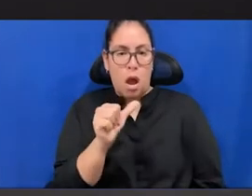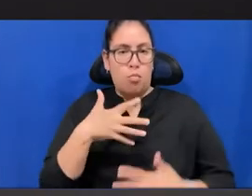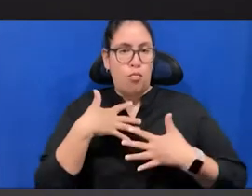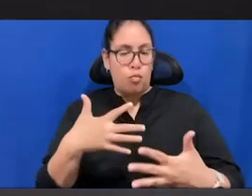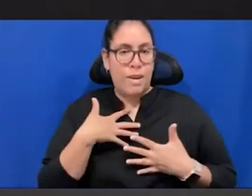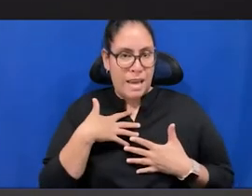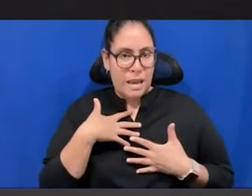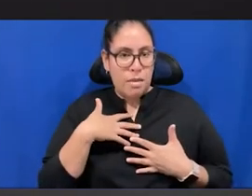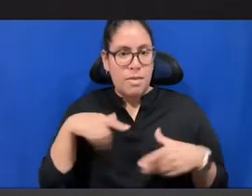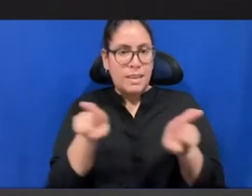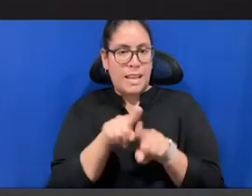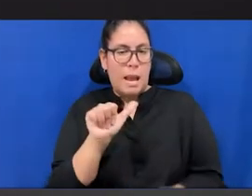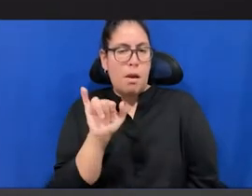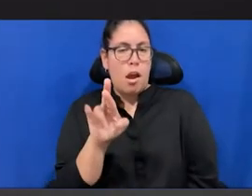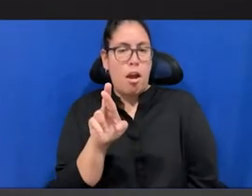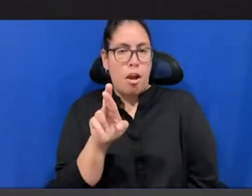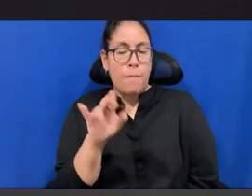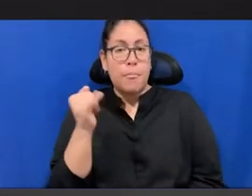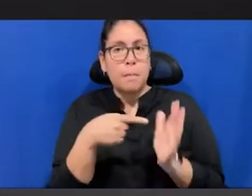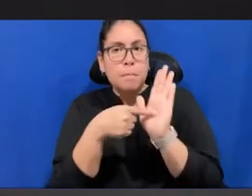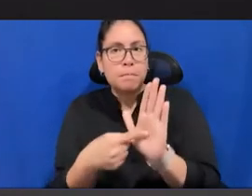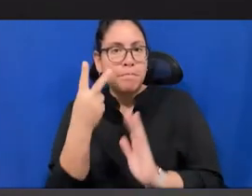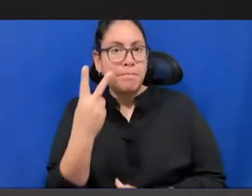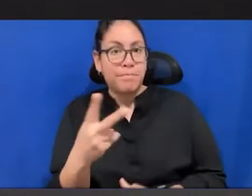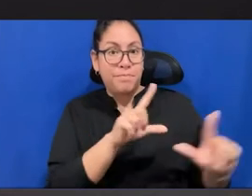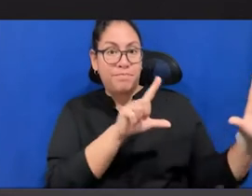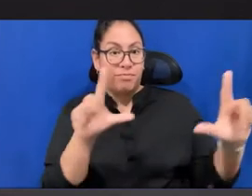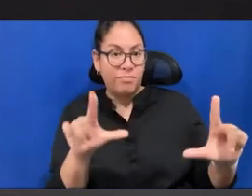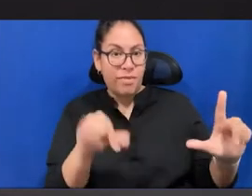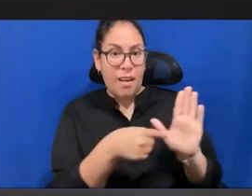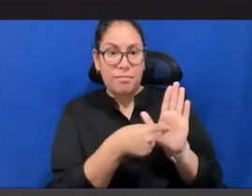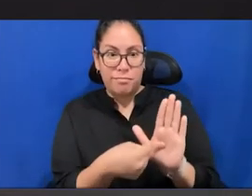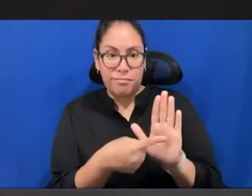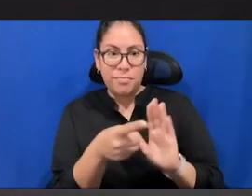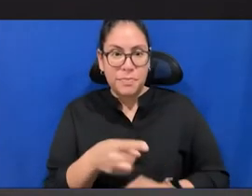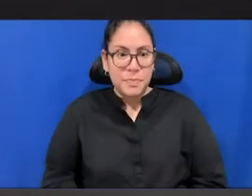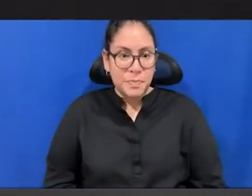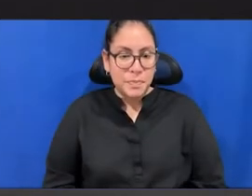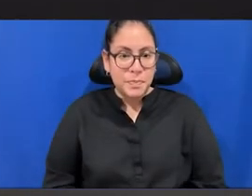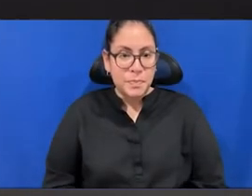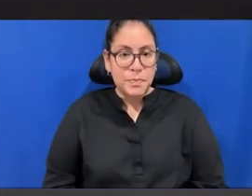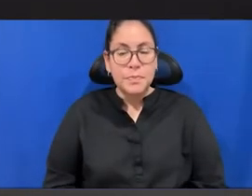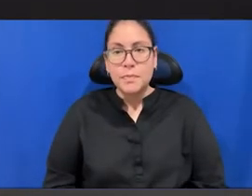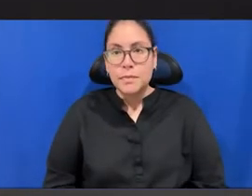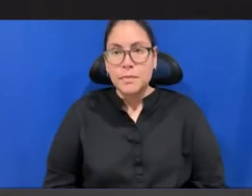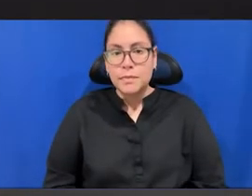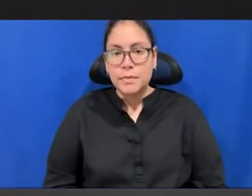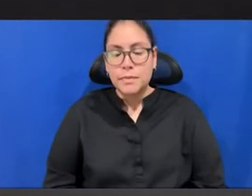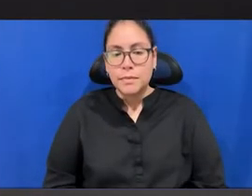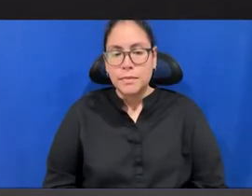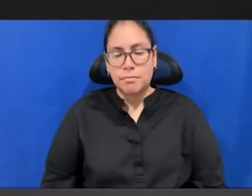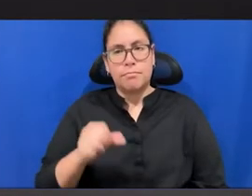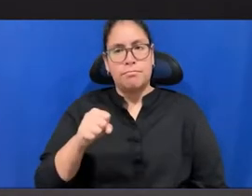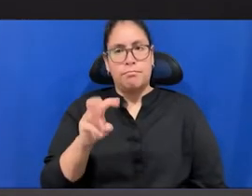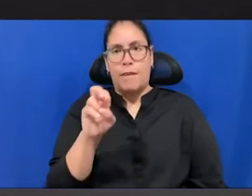very, very beautiful. And I think so, these are things also, uh, what is, maybe Yonah, you could, uh,